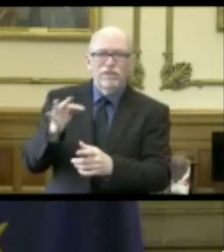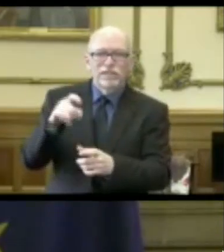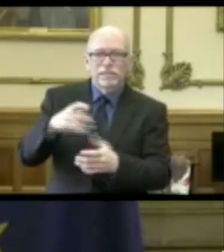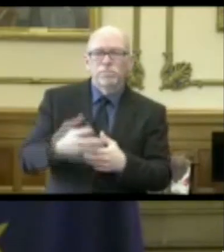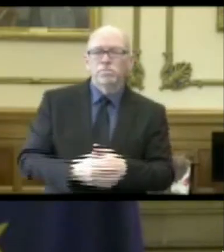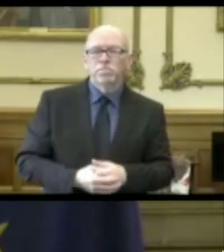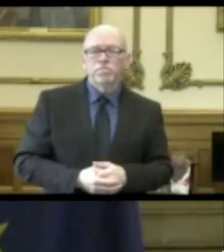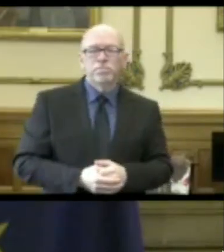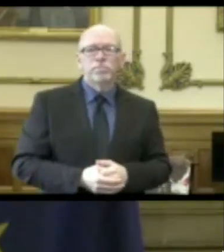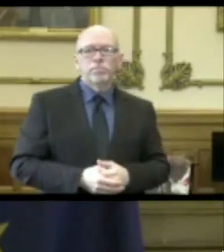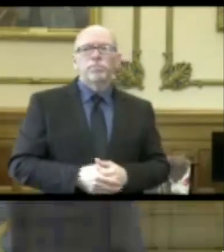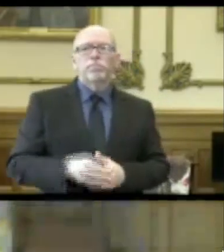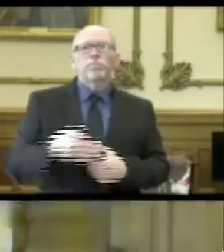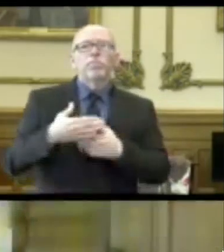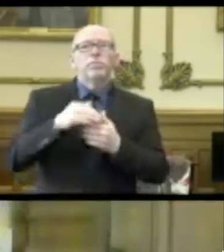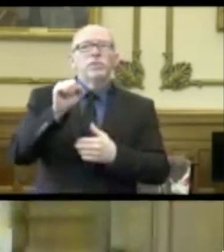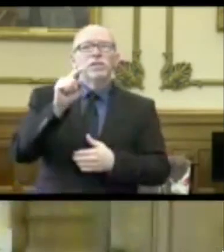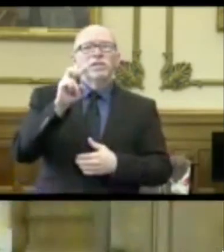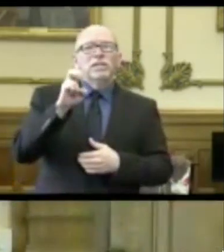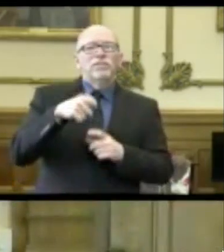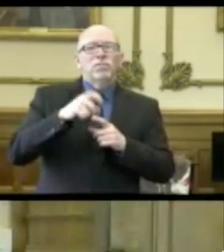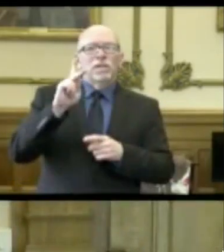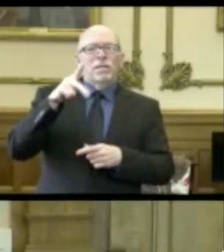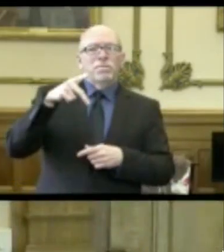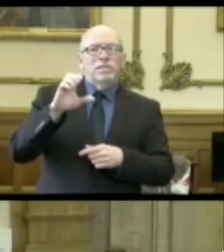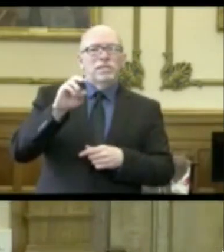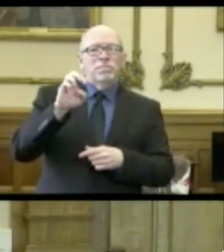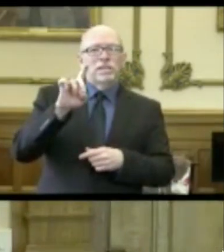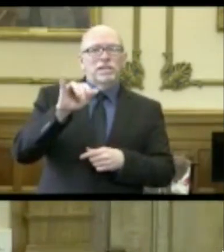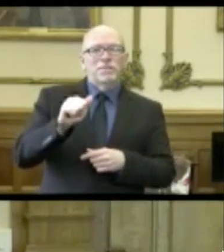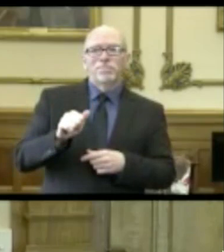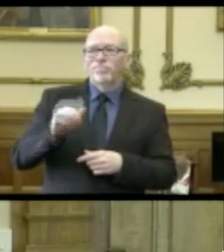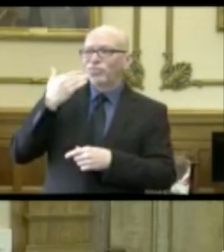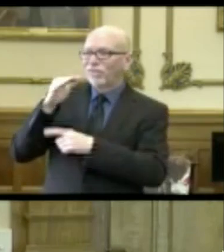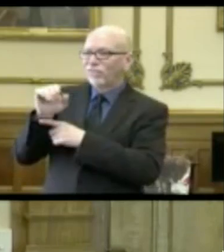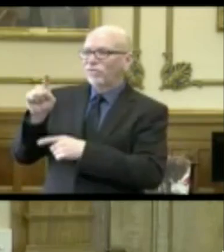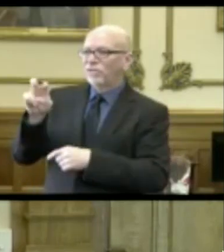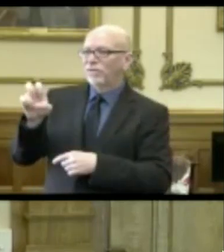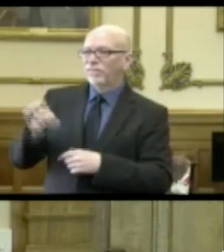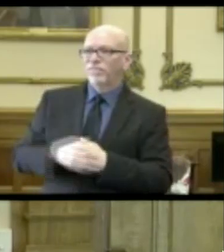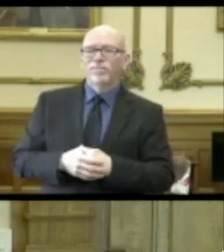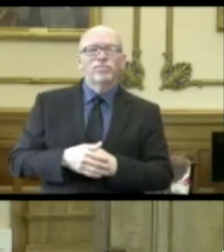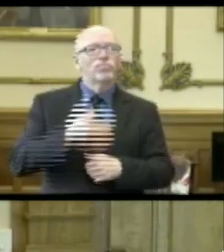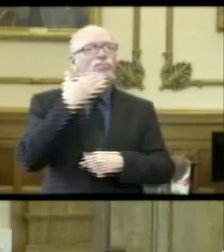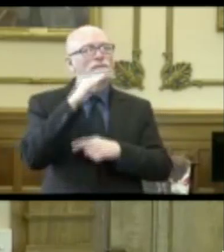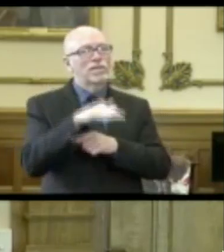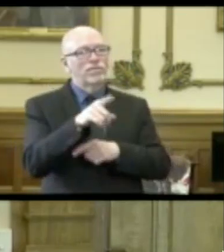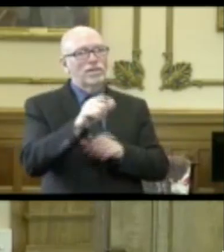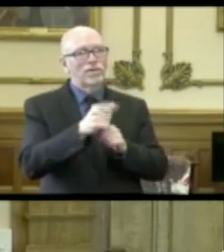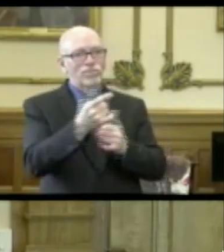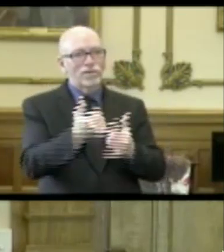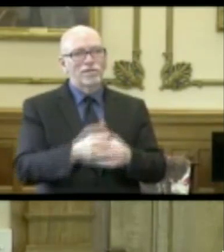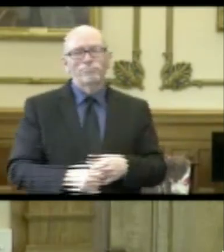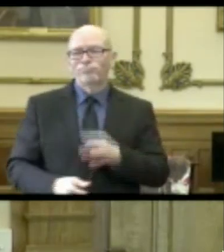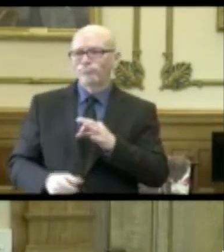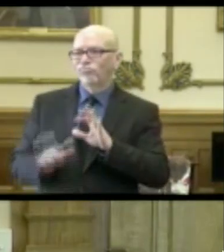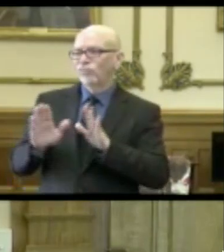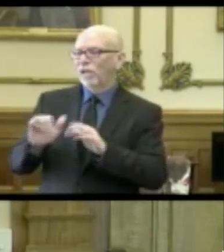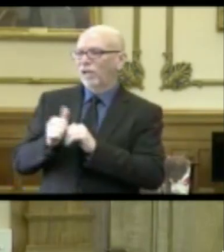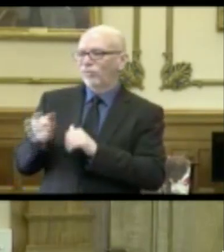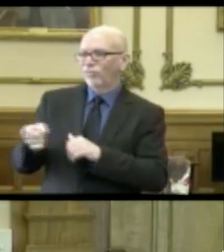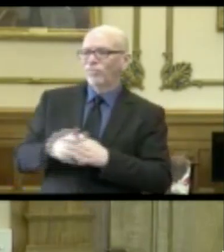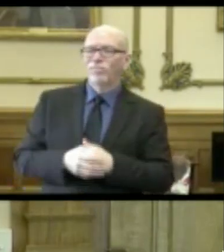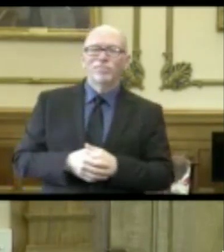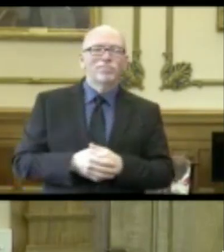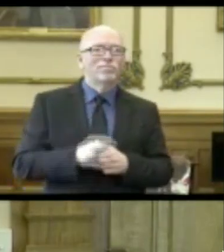as well. Steve with KPC Media. Good afternoon, Steve. Good afternoon. How are you doing today? Doing great. Thank you. How are